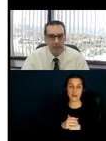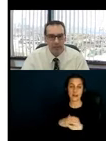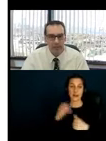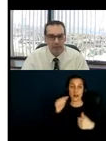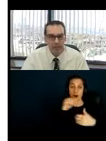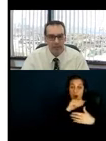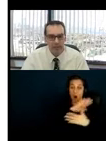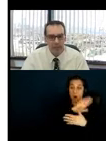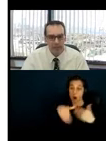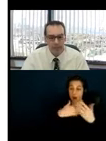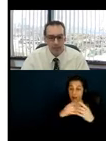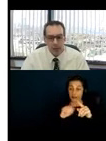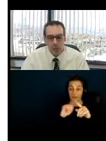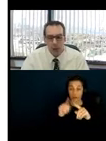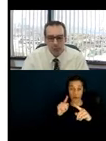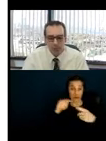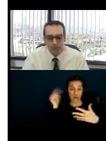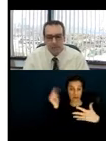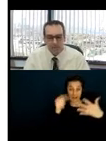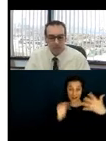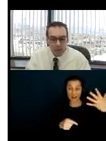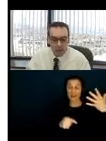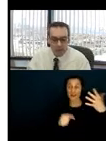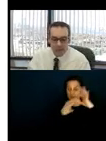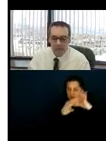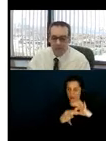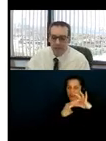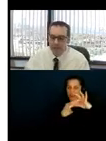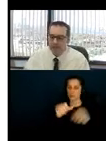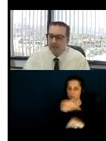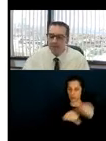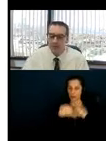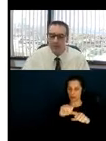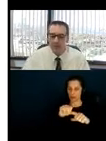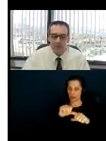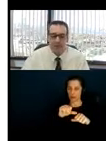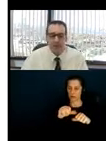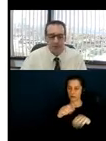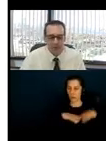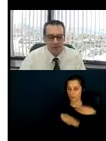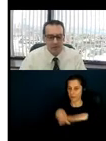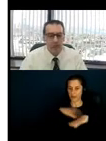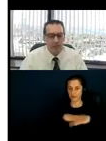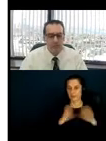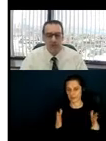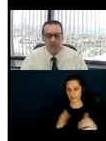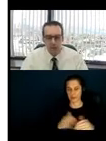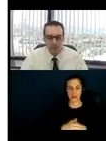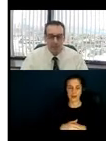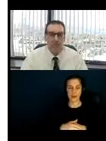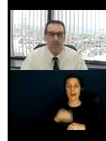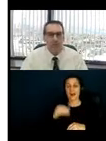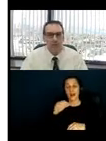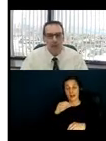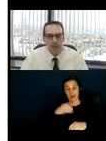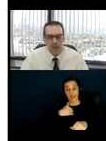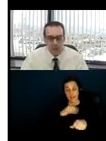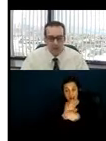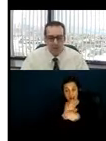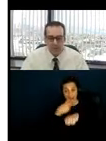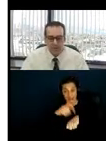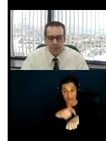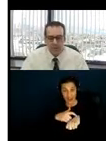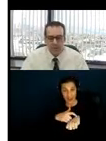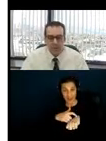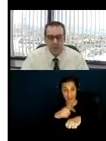together. While we'll be discussing a lot of things today, there is never enough time to cover everything. So please raise a question in the